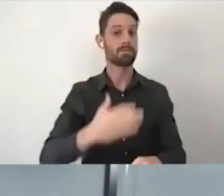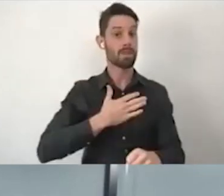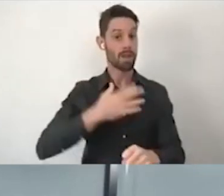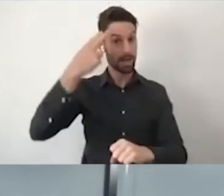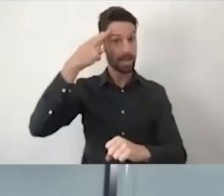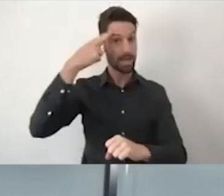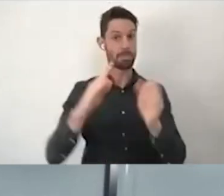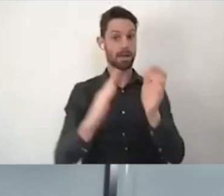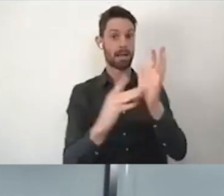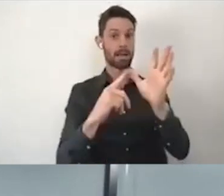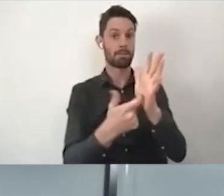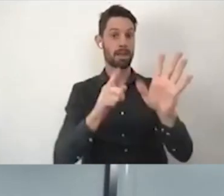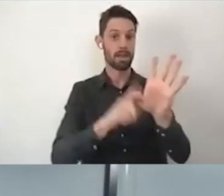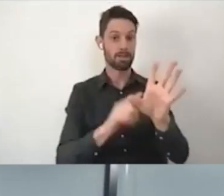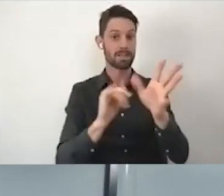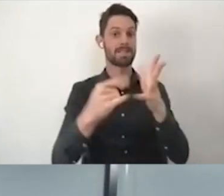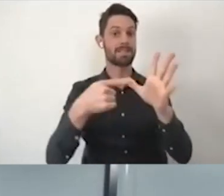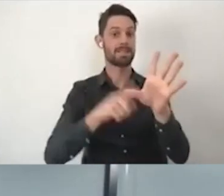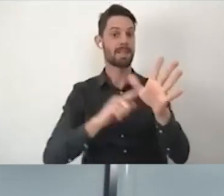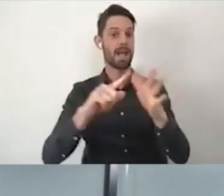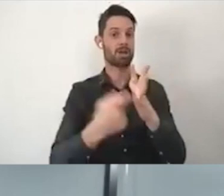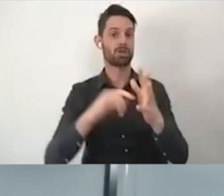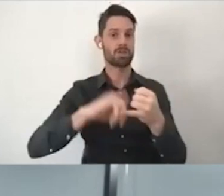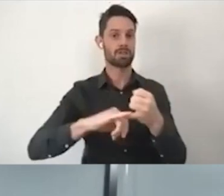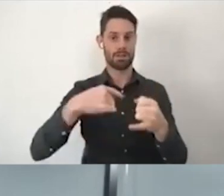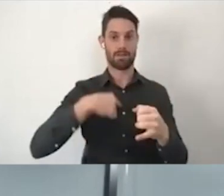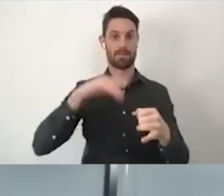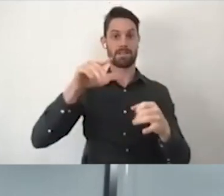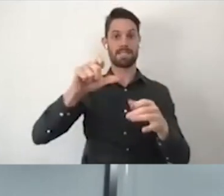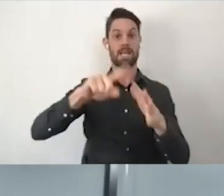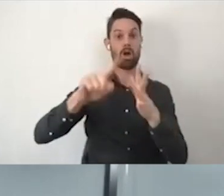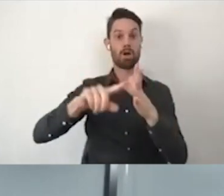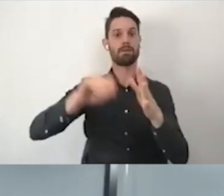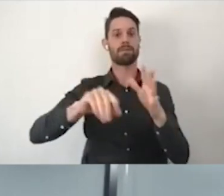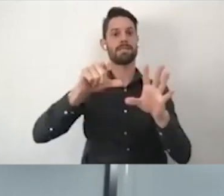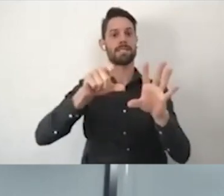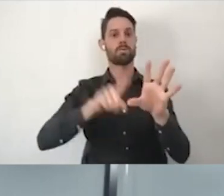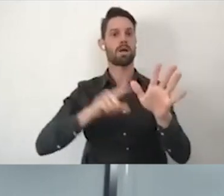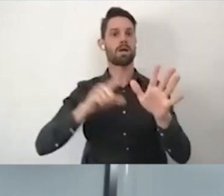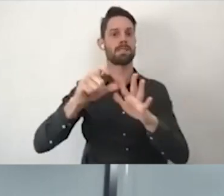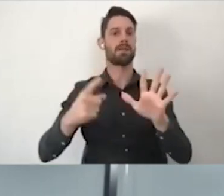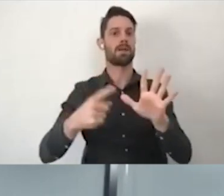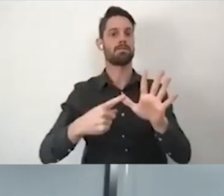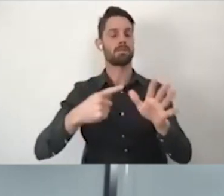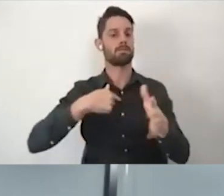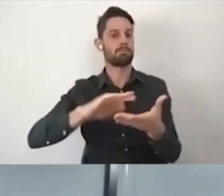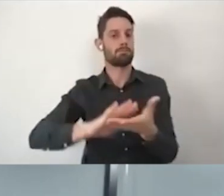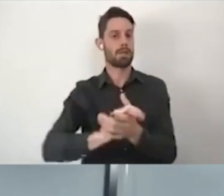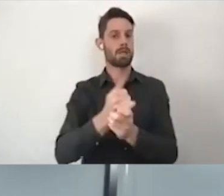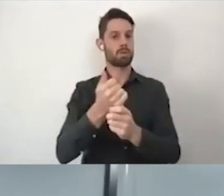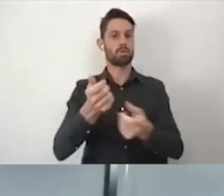facilitating today's session on behalf of all the partners who are presenting to you